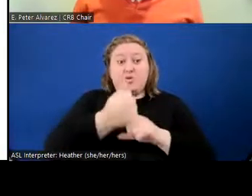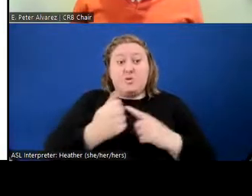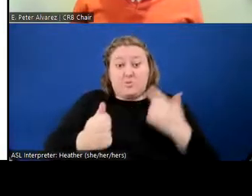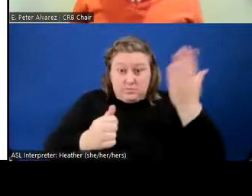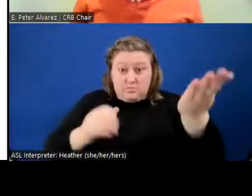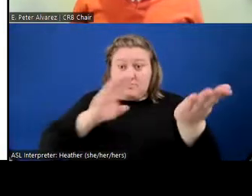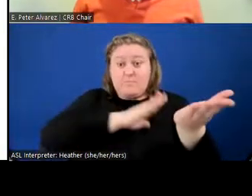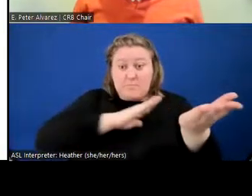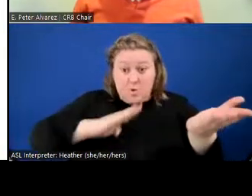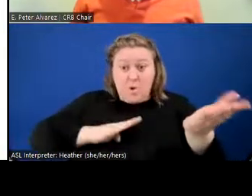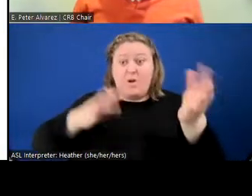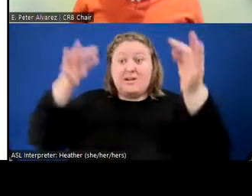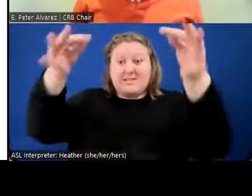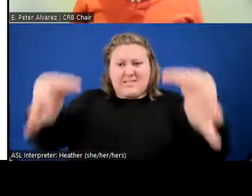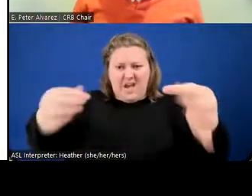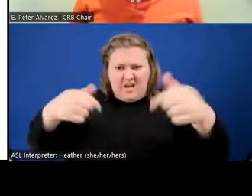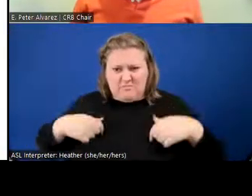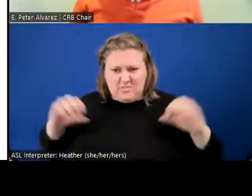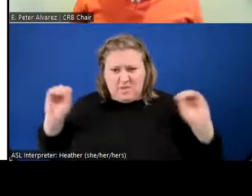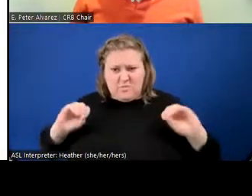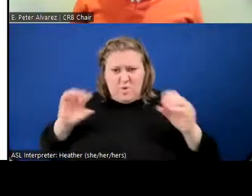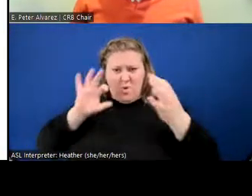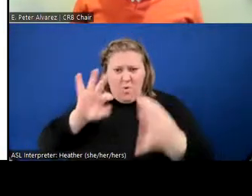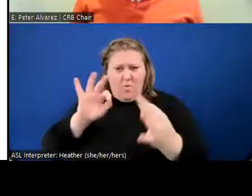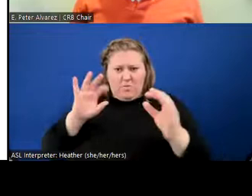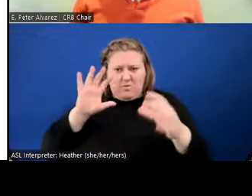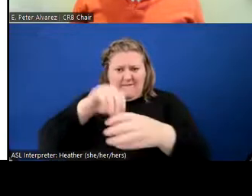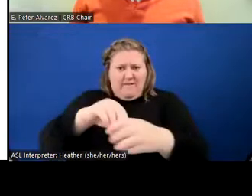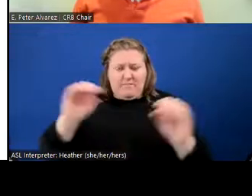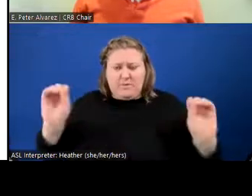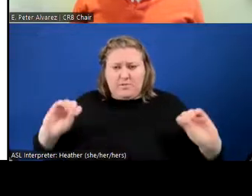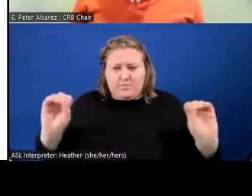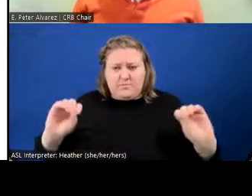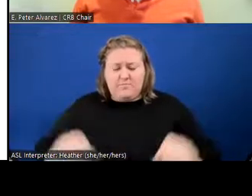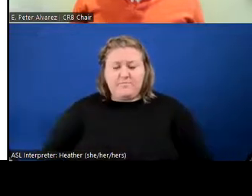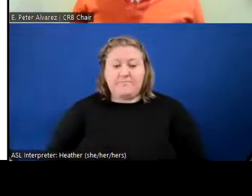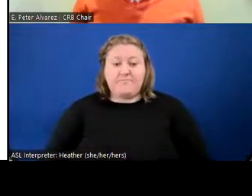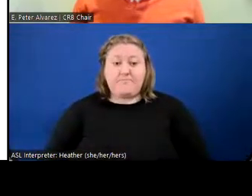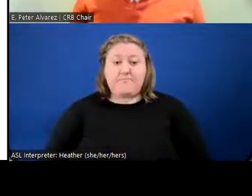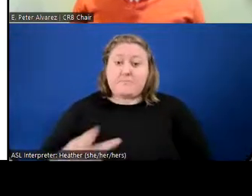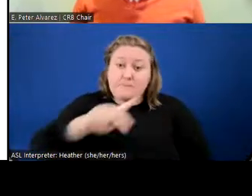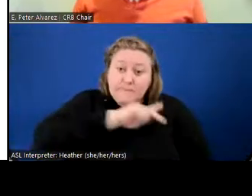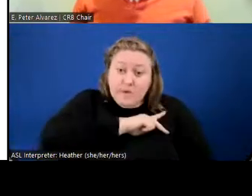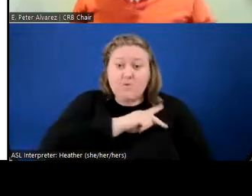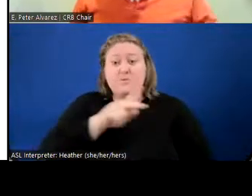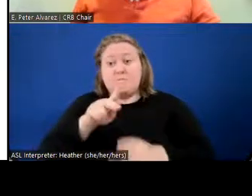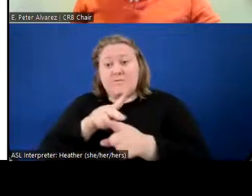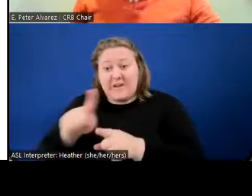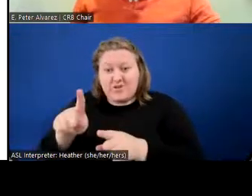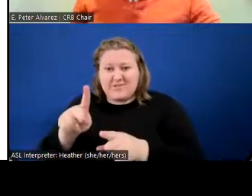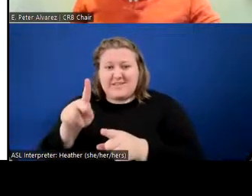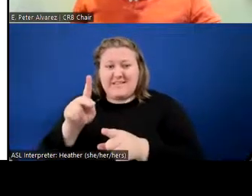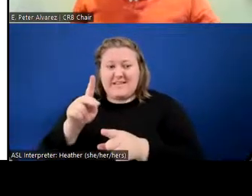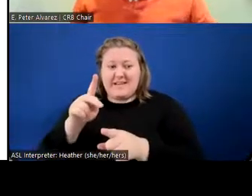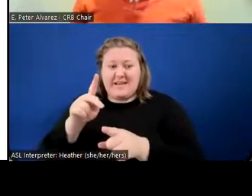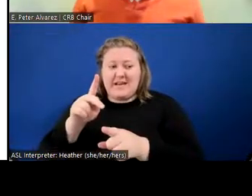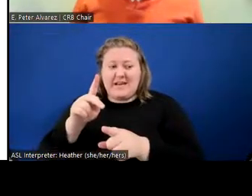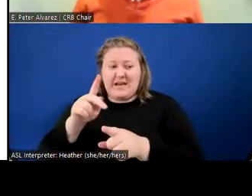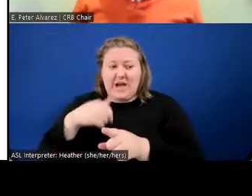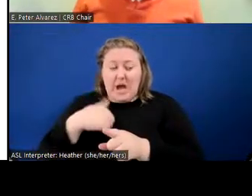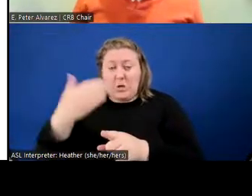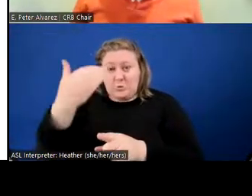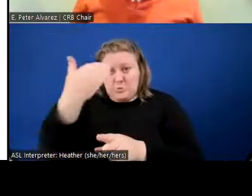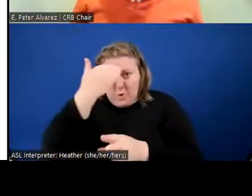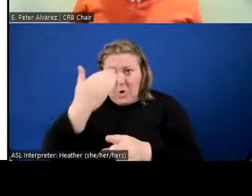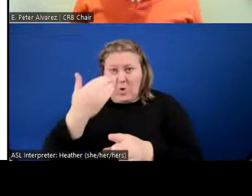without my input. Now, personally and professionally speaking, I know you can't have an investigation without talking to the very